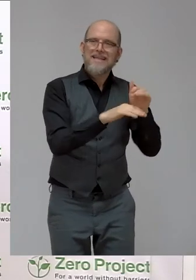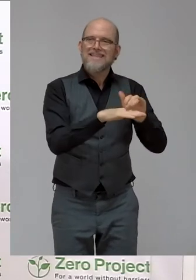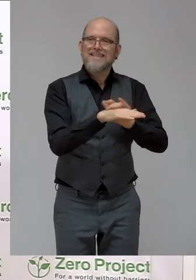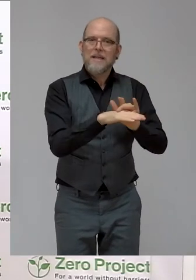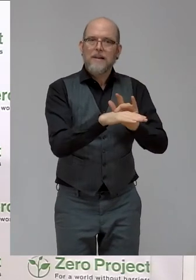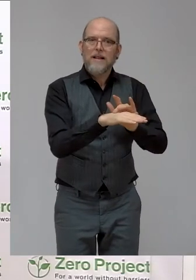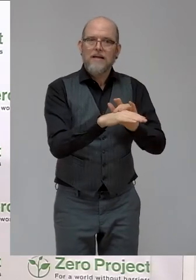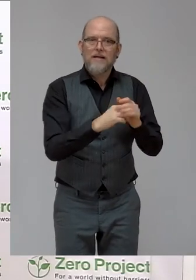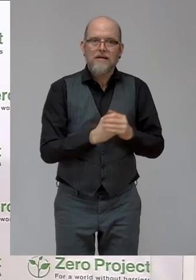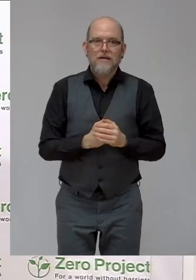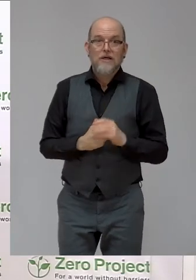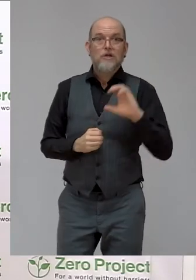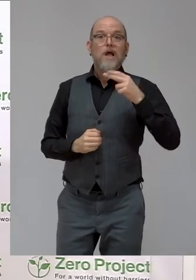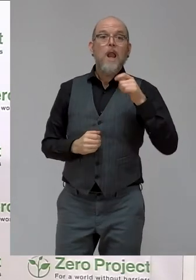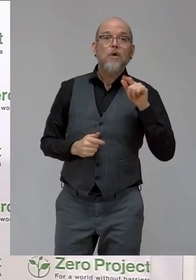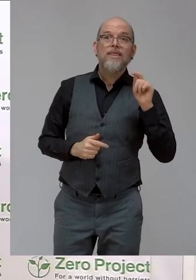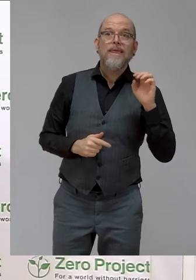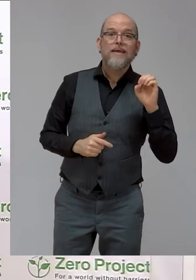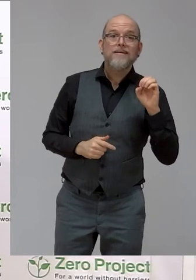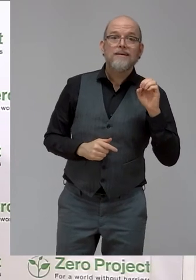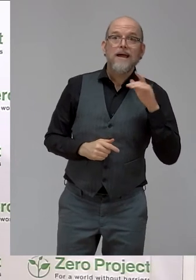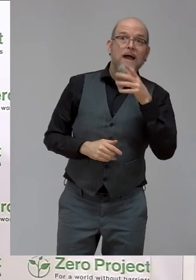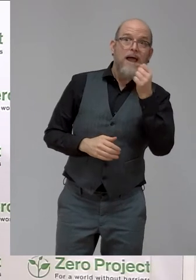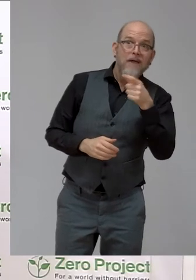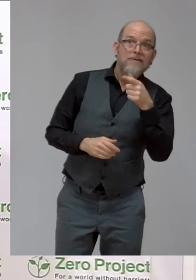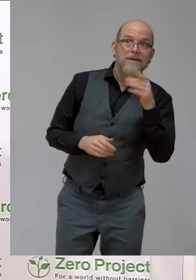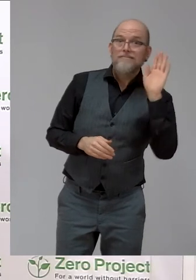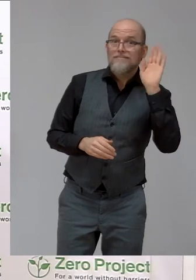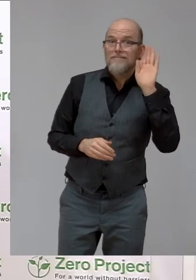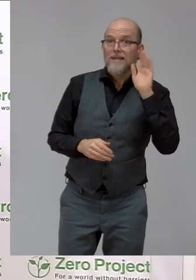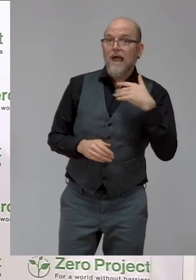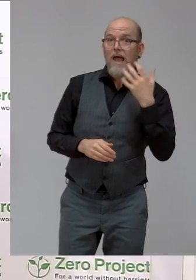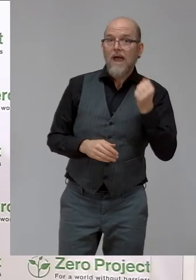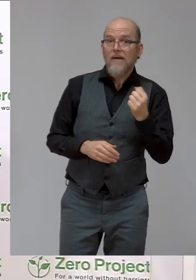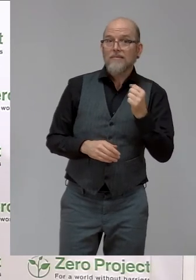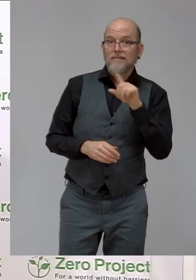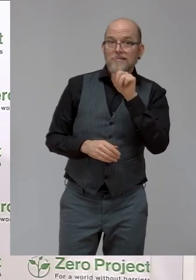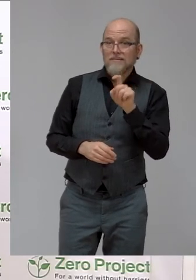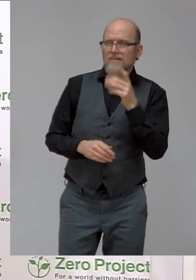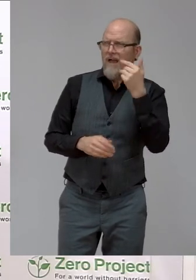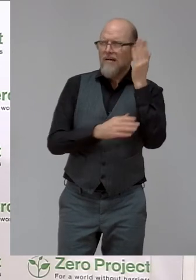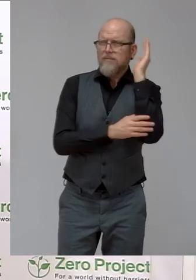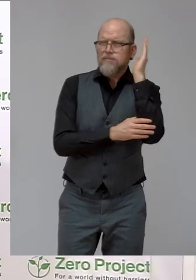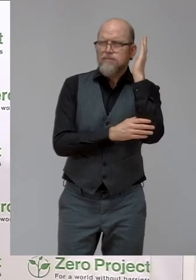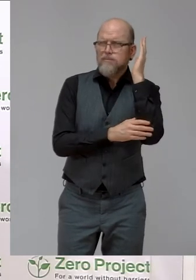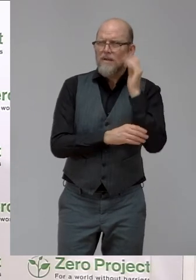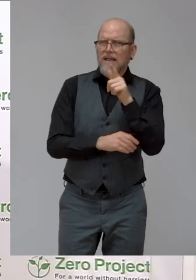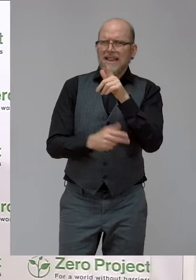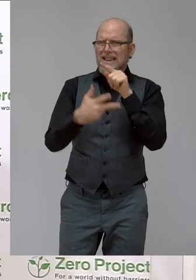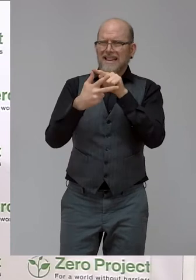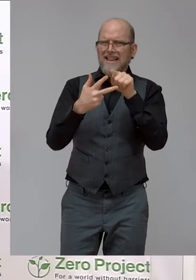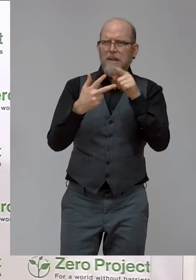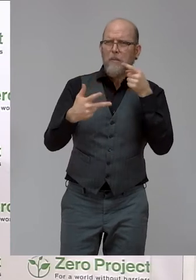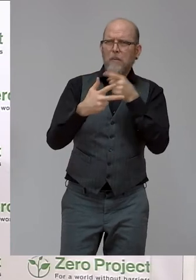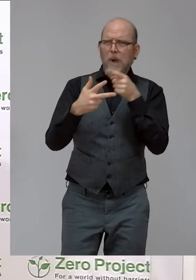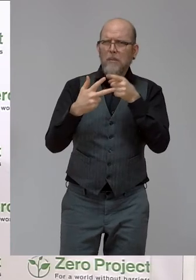We currently analyzed your speech and especially the three action points that you mentioned at the end. So we got some two more minutes.